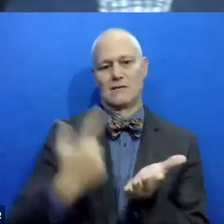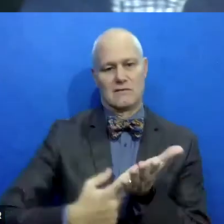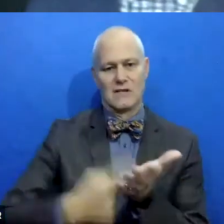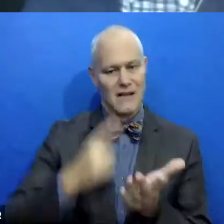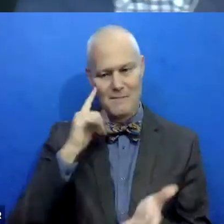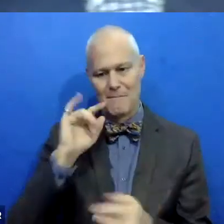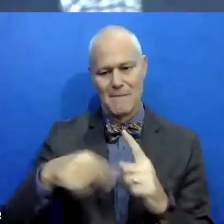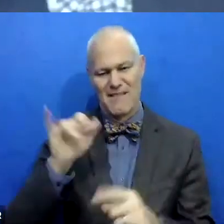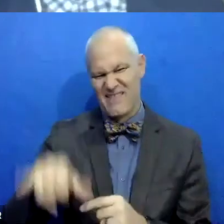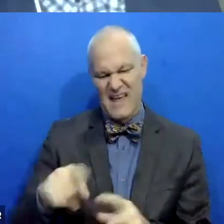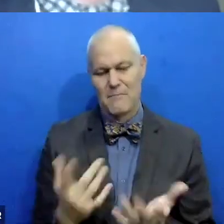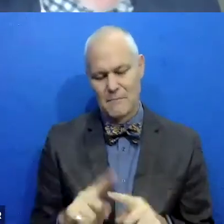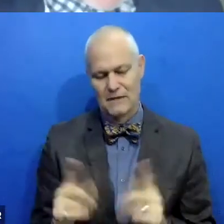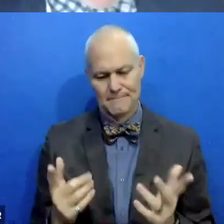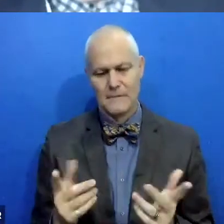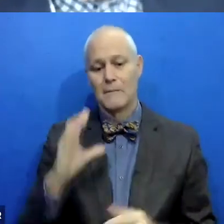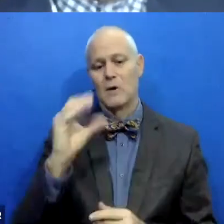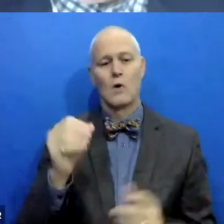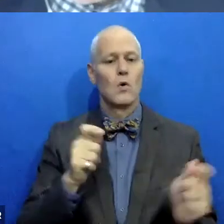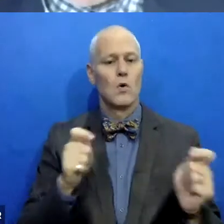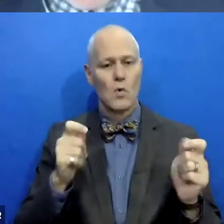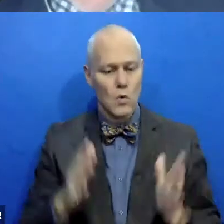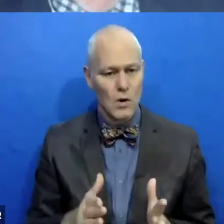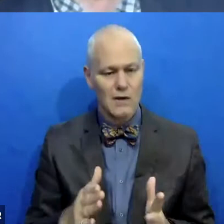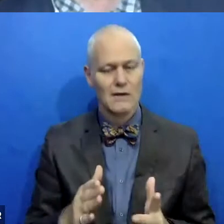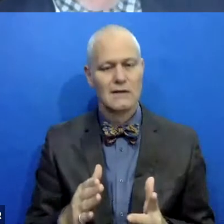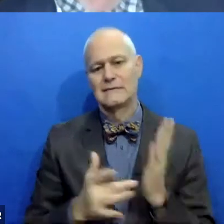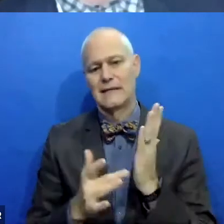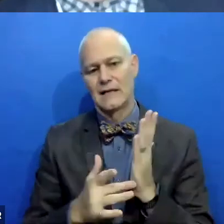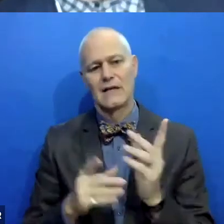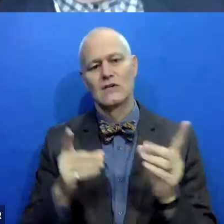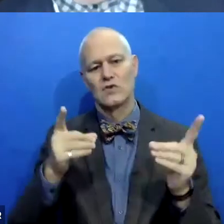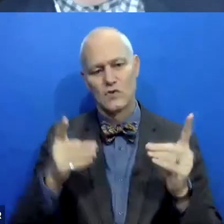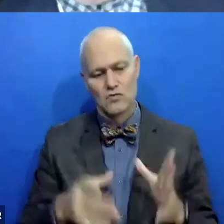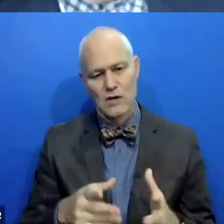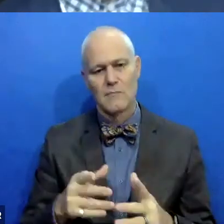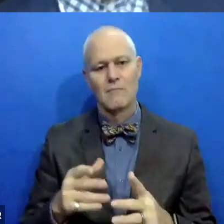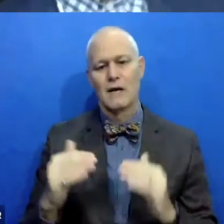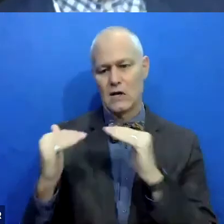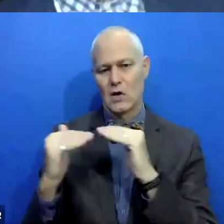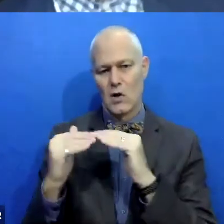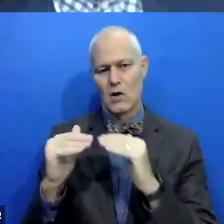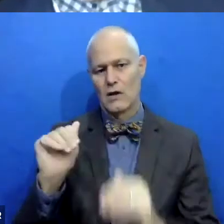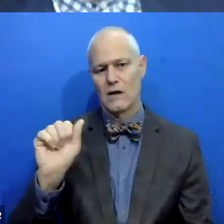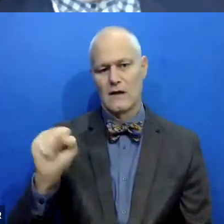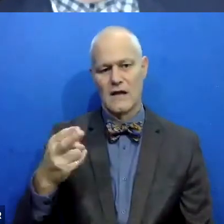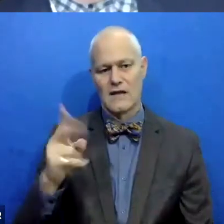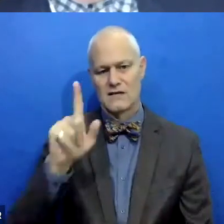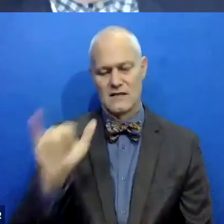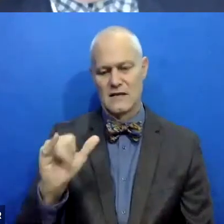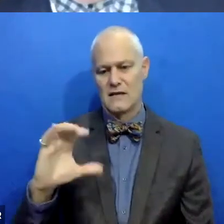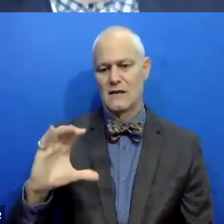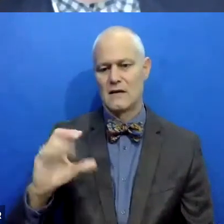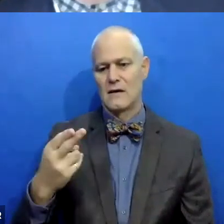Um, I co-coordinate the program. I'm technically the program director. My direct colleague is a woman named Ashley Cohn, and she